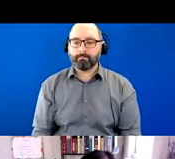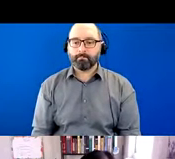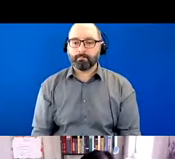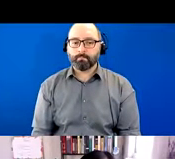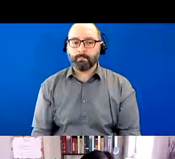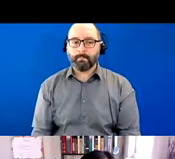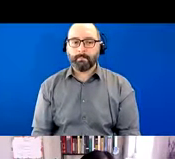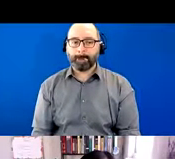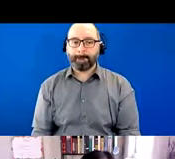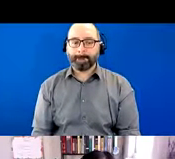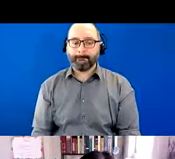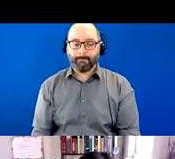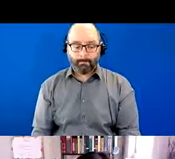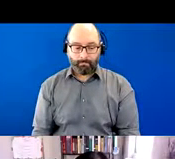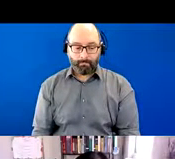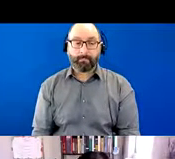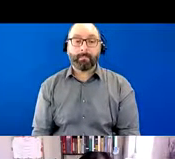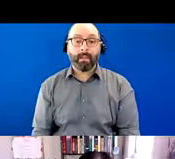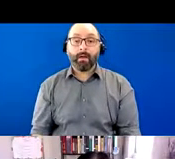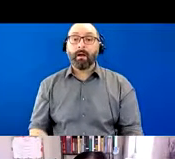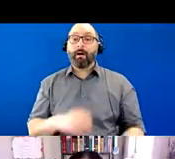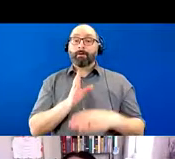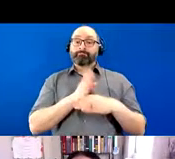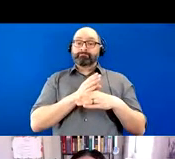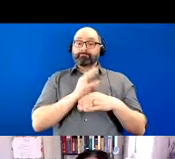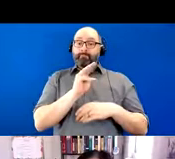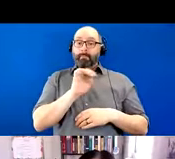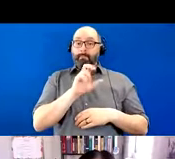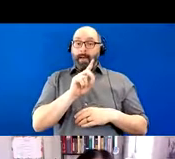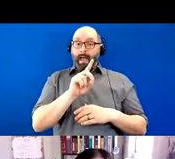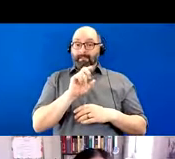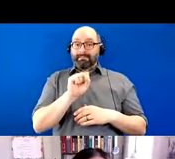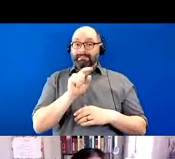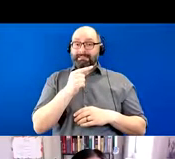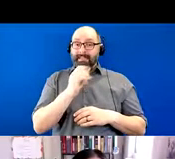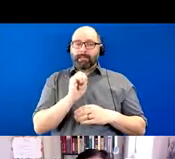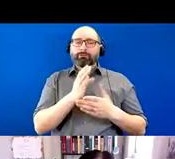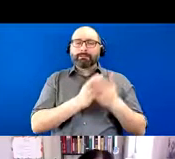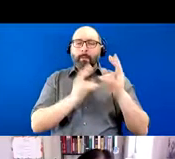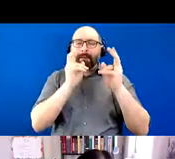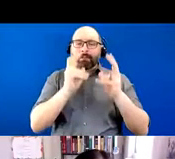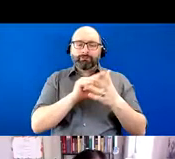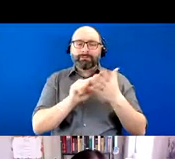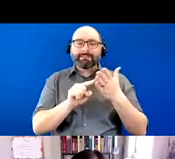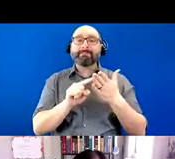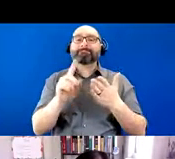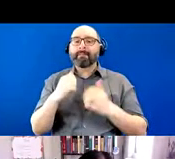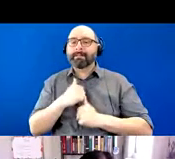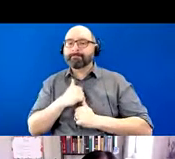So in the mild stage, some issues that we like to think about is disclosure. So